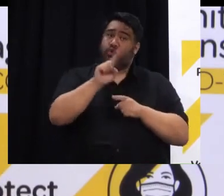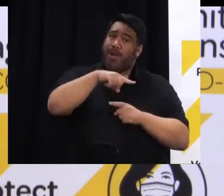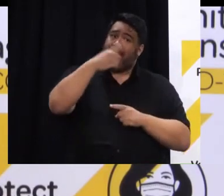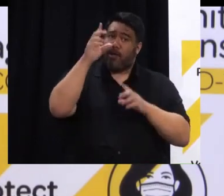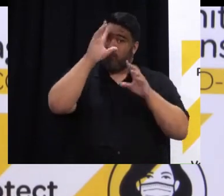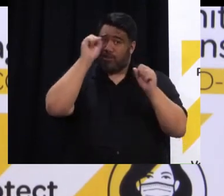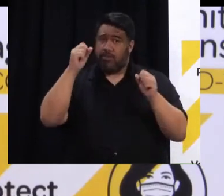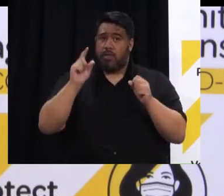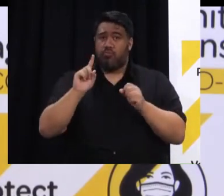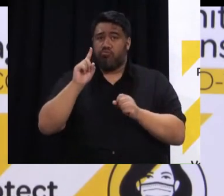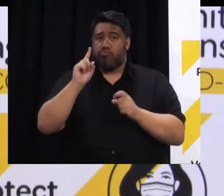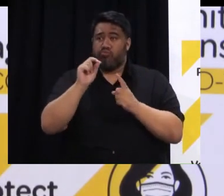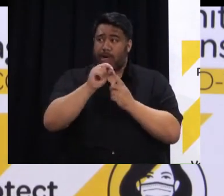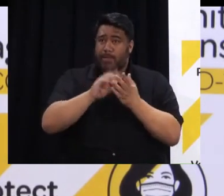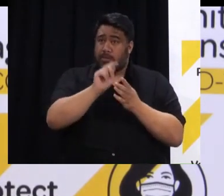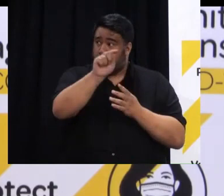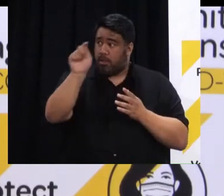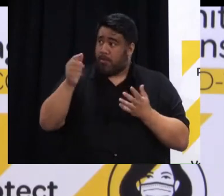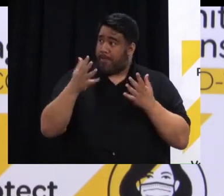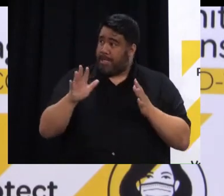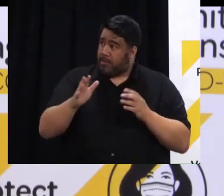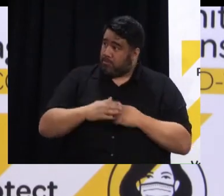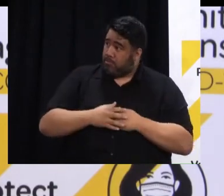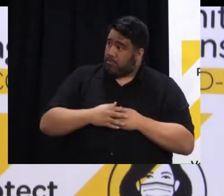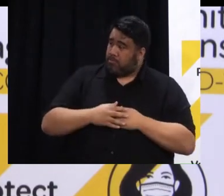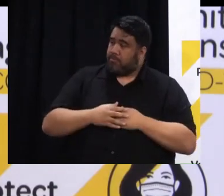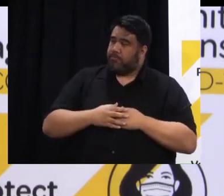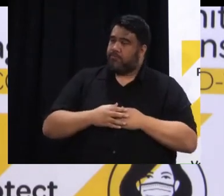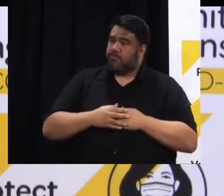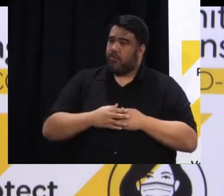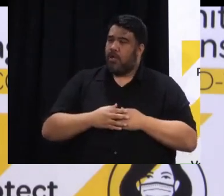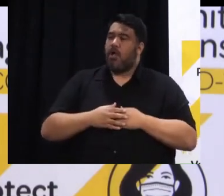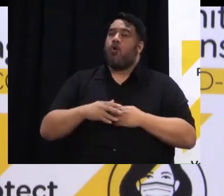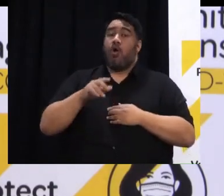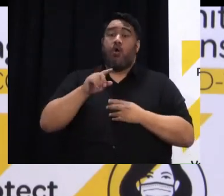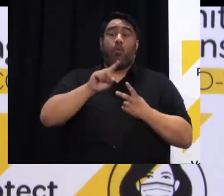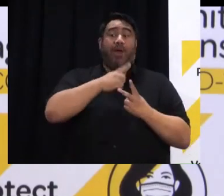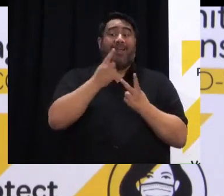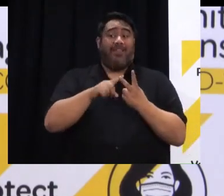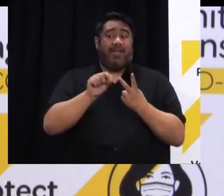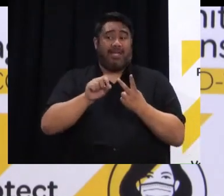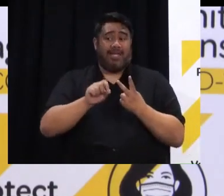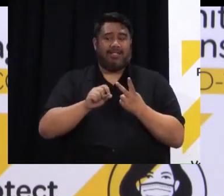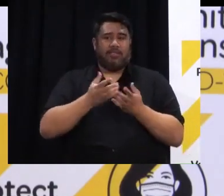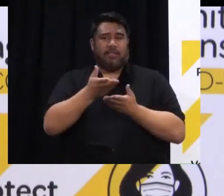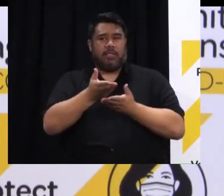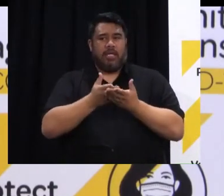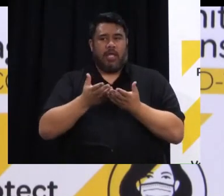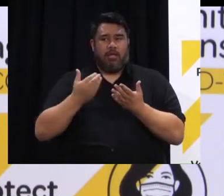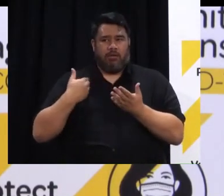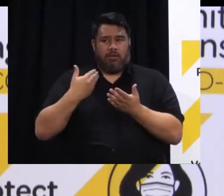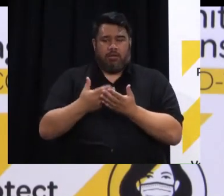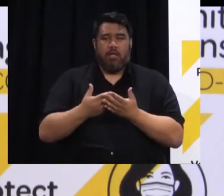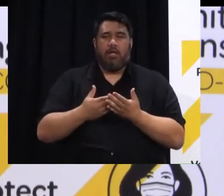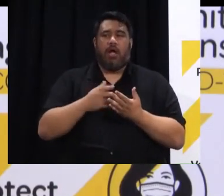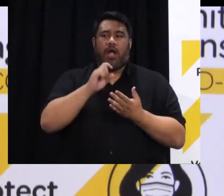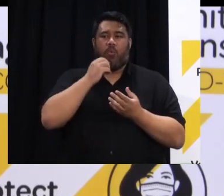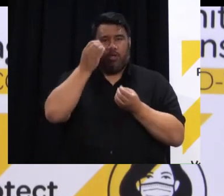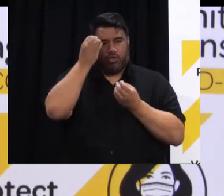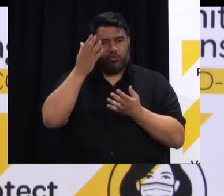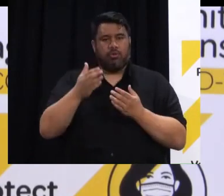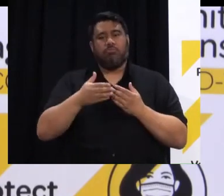one I'll speak to at the time that we talk about that arrangement because I've been engaged with that second arrangement